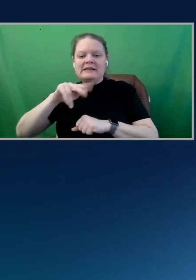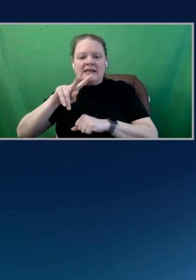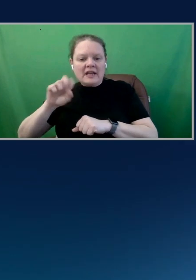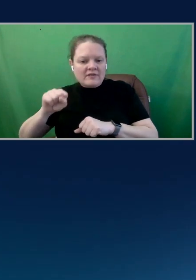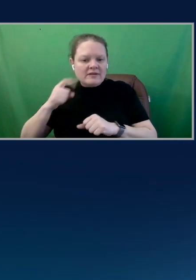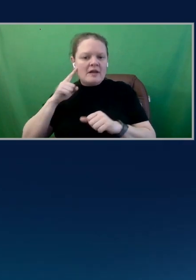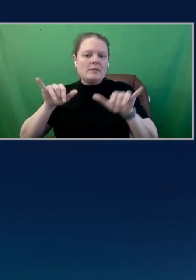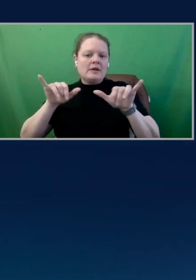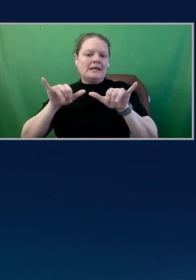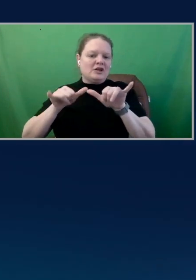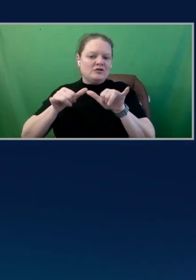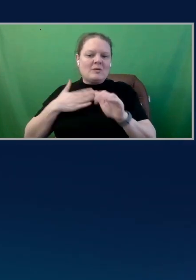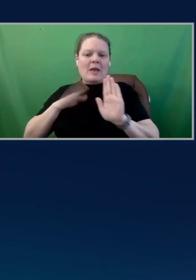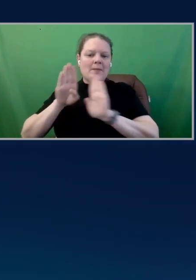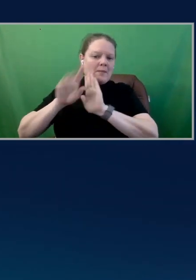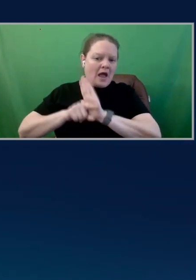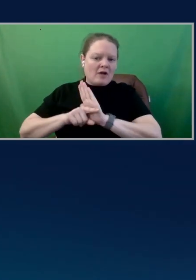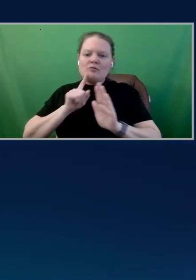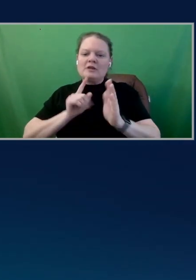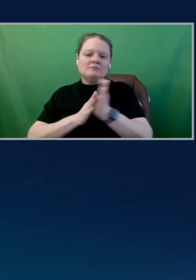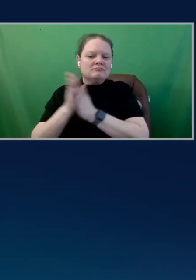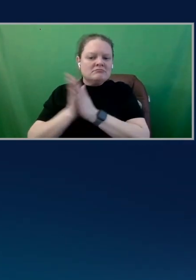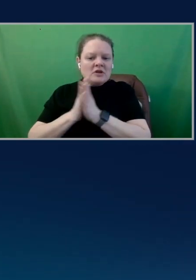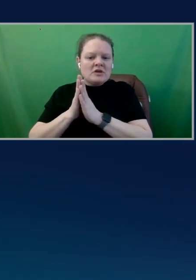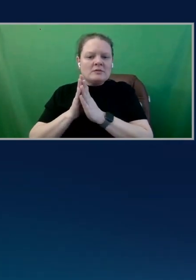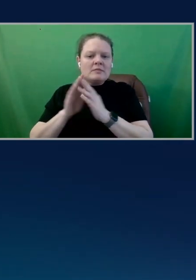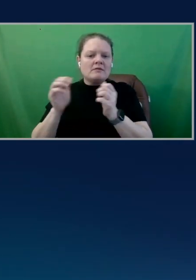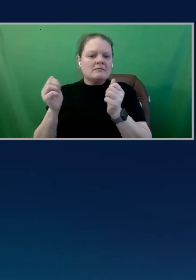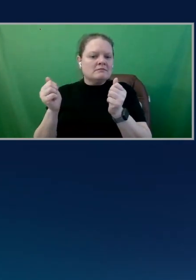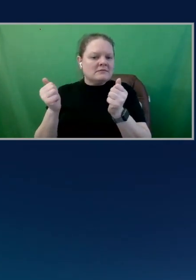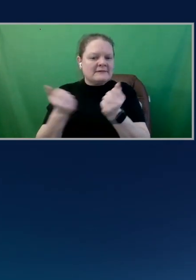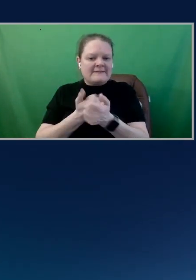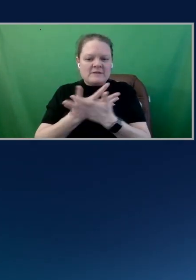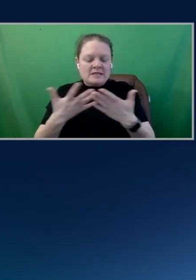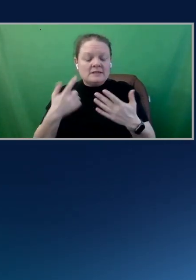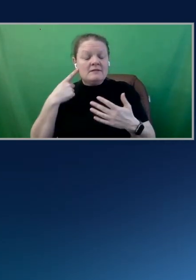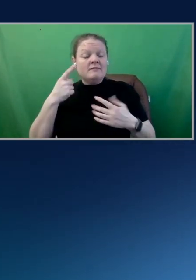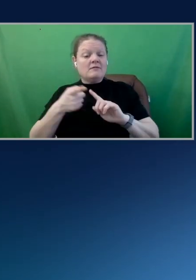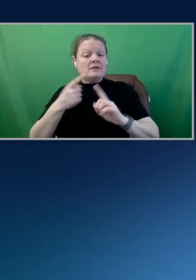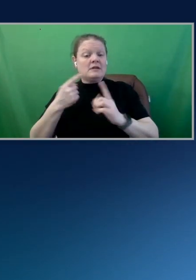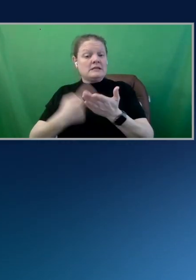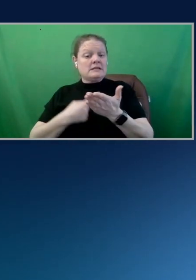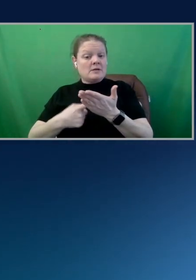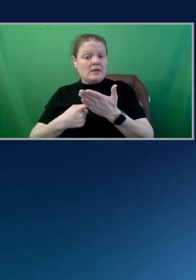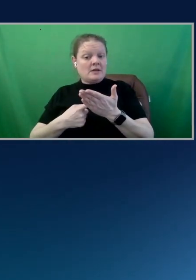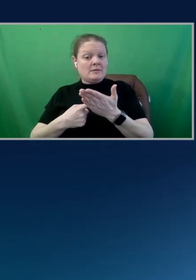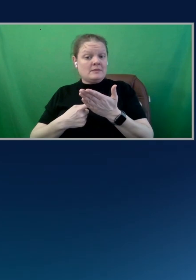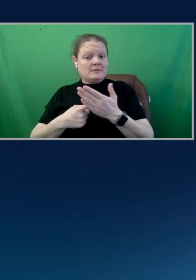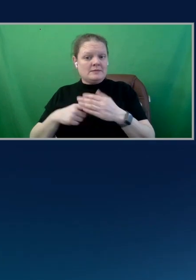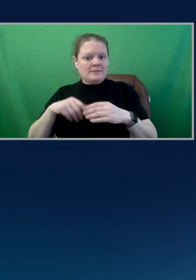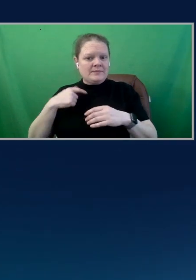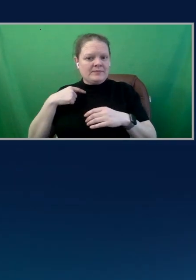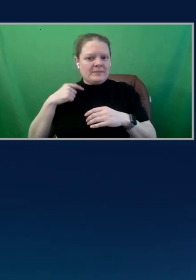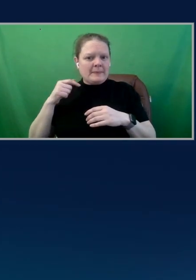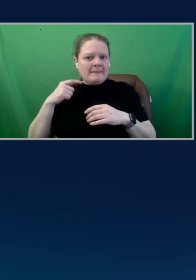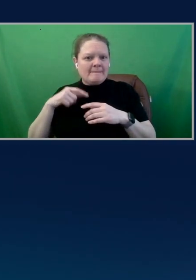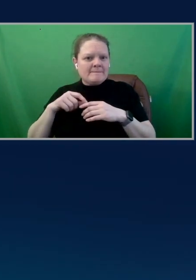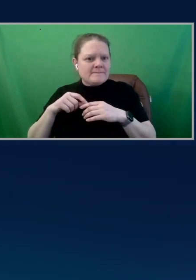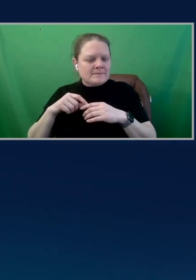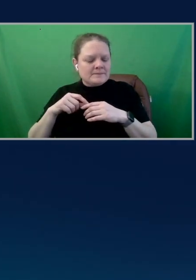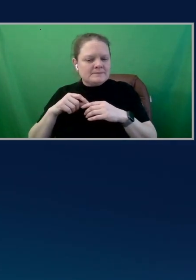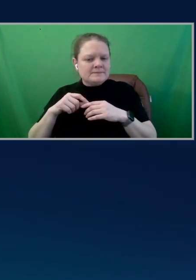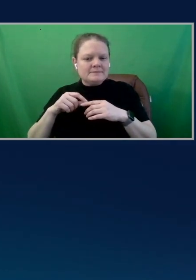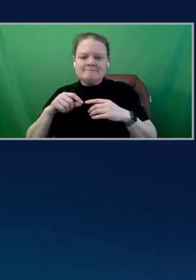really, really passionate about everything monitoring and observability. Now, fun fact about me, I actually started my journey in cloud monitoring